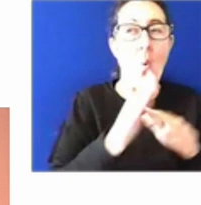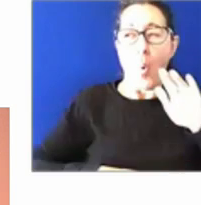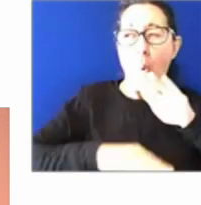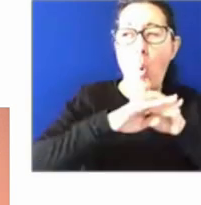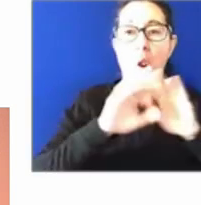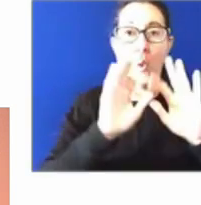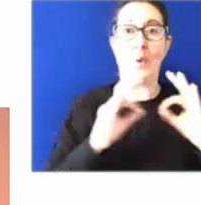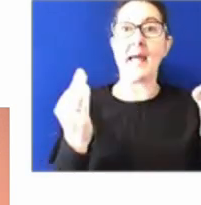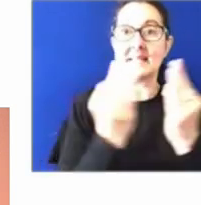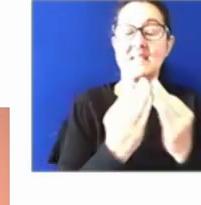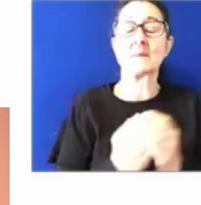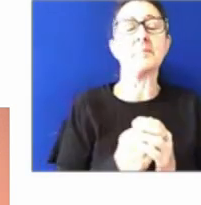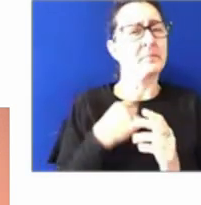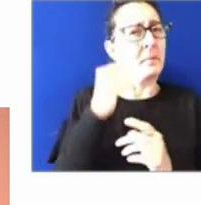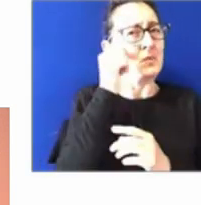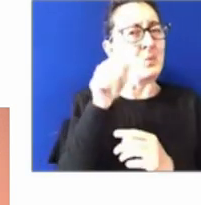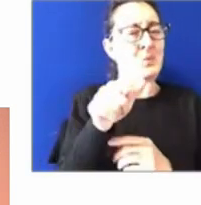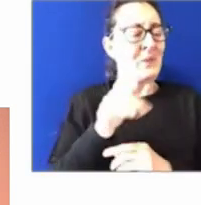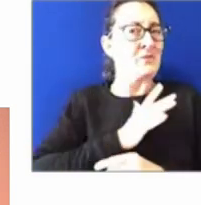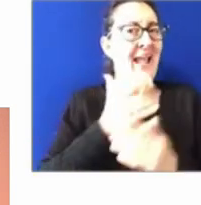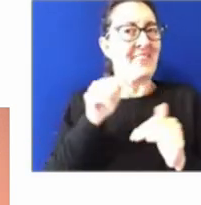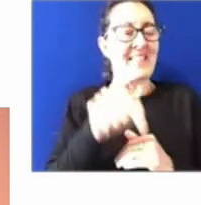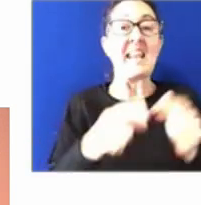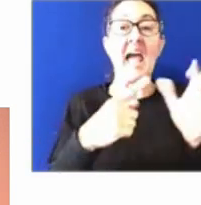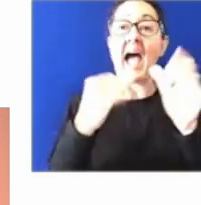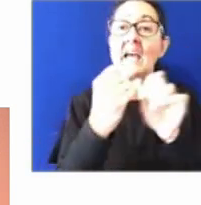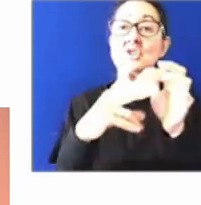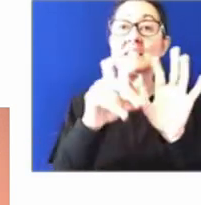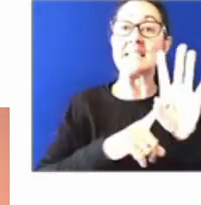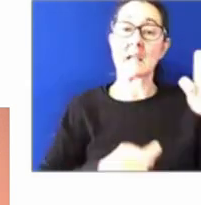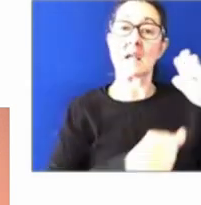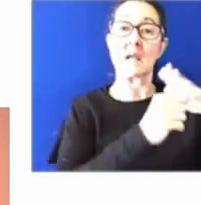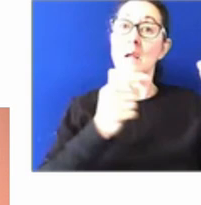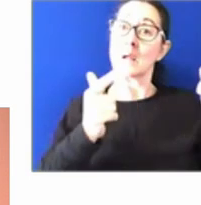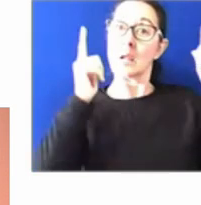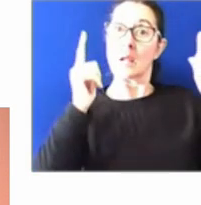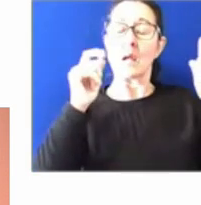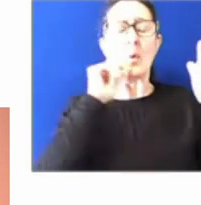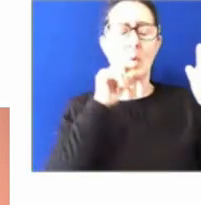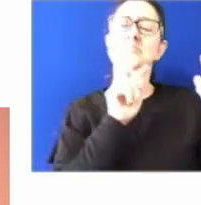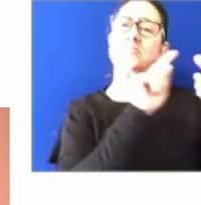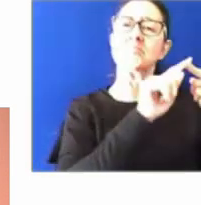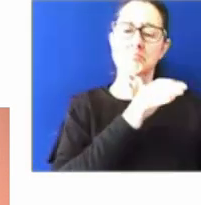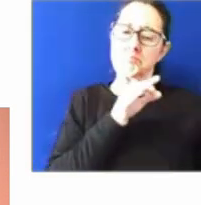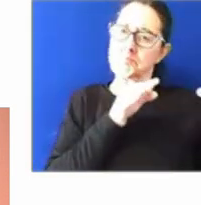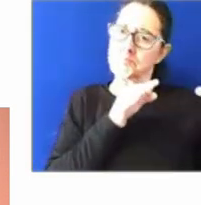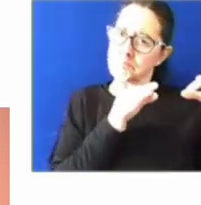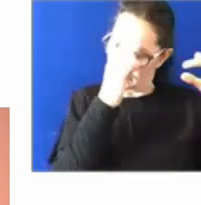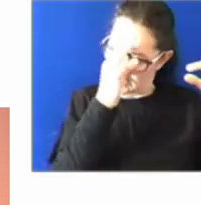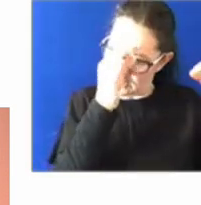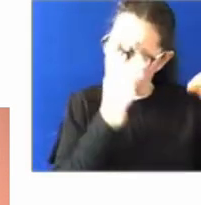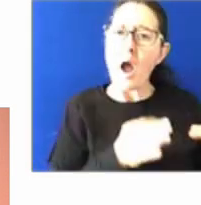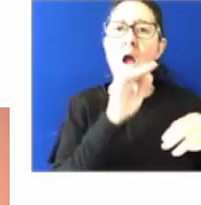agency heads will continue to be best placed to make decisions about the operational requirements of their